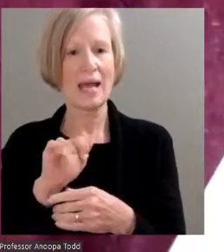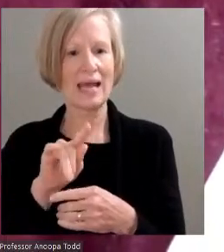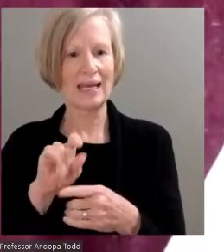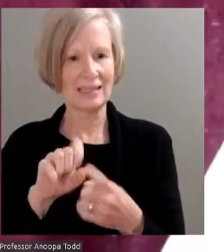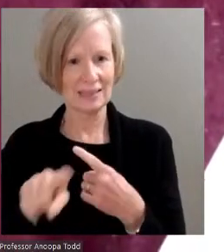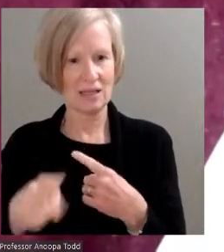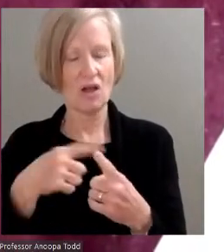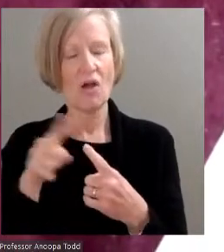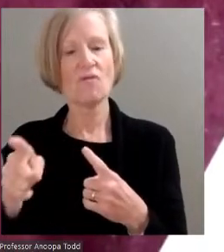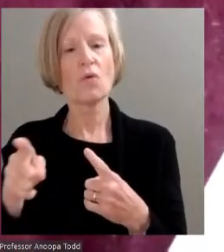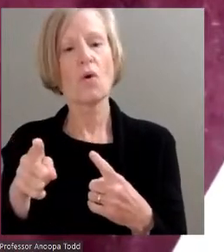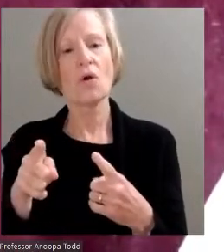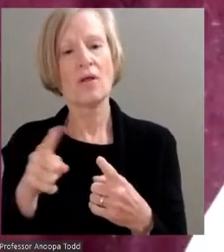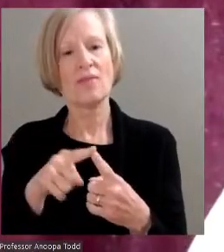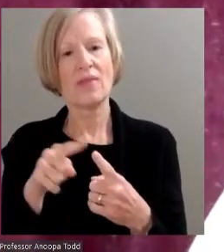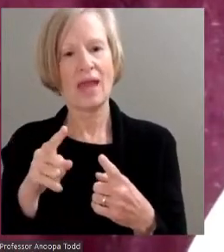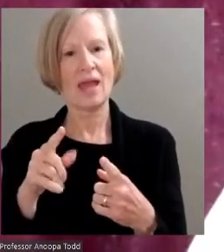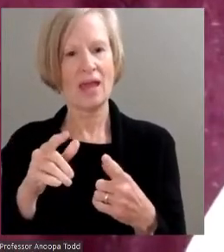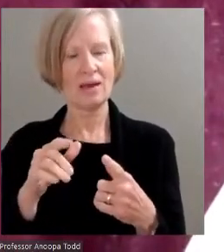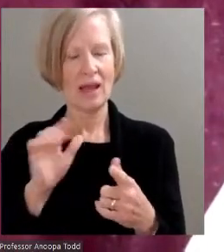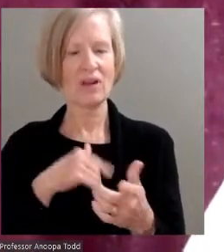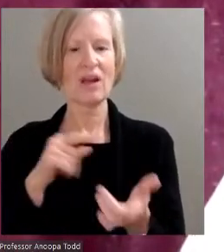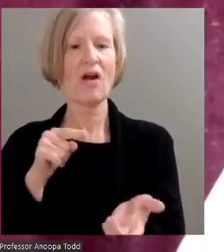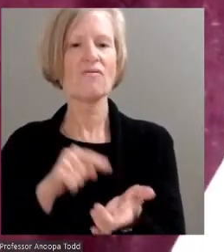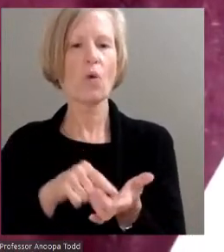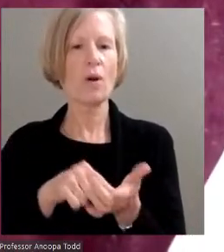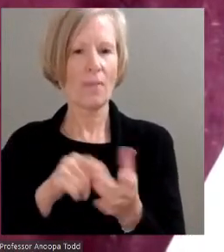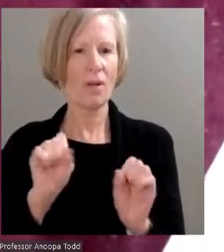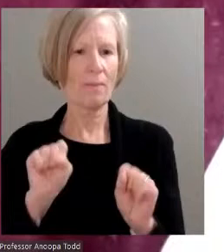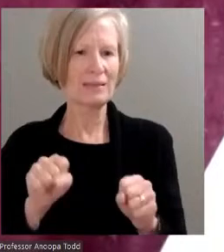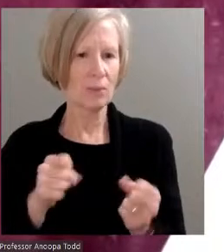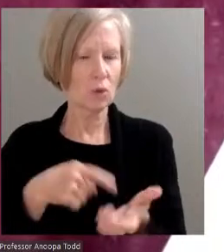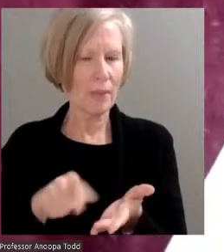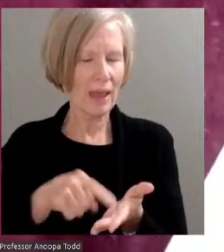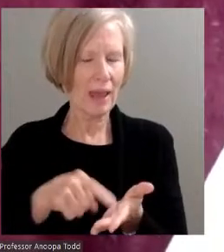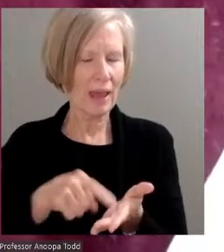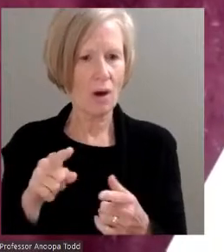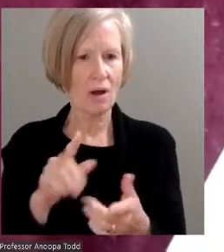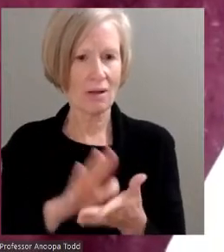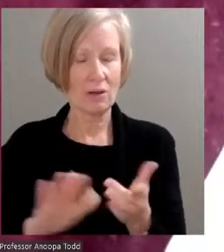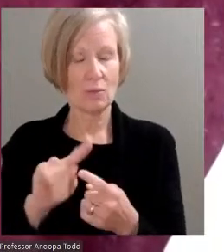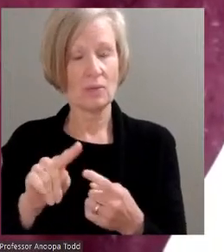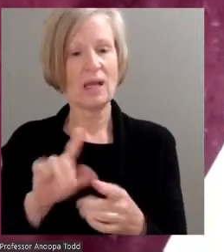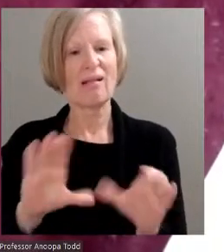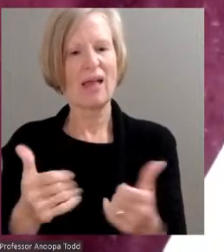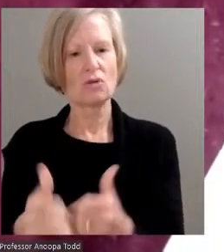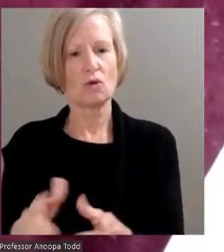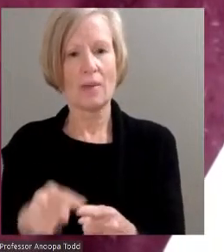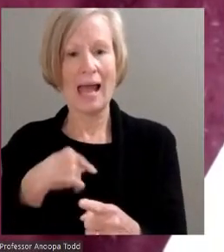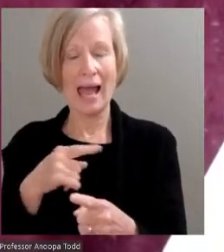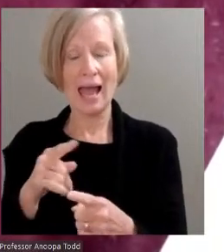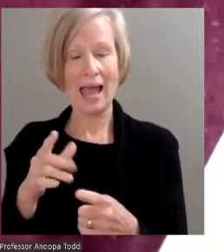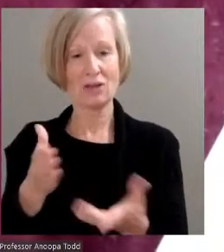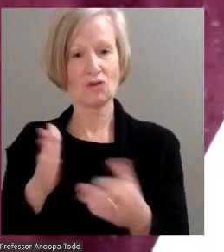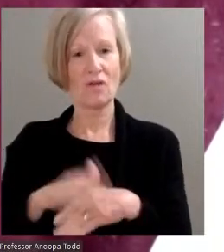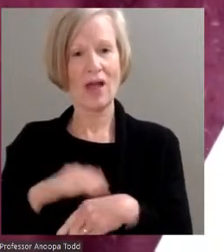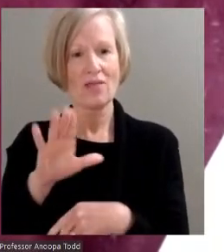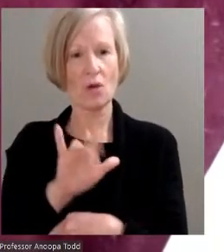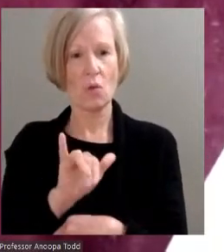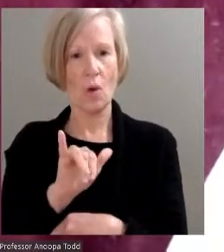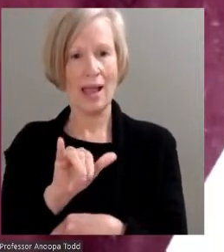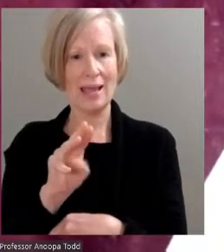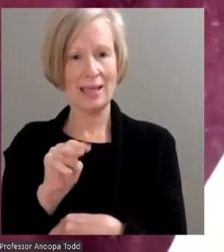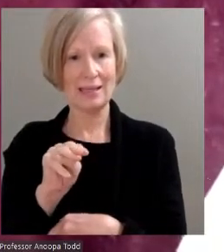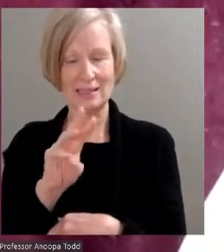mission of having affordable classes for students. I am a precinct delegate. I serve on the YWCA board. I've been